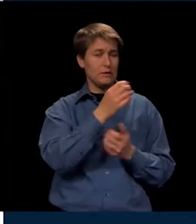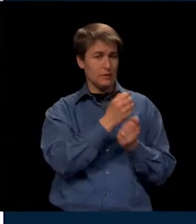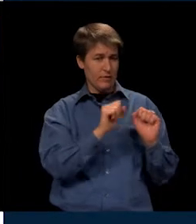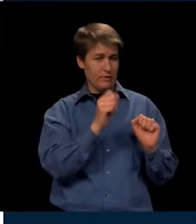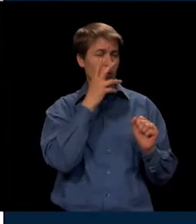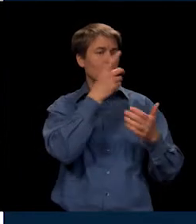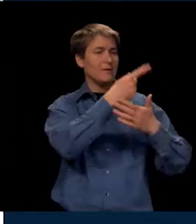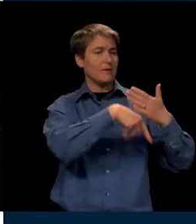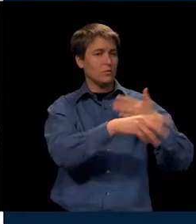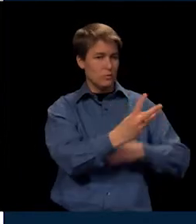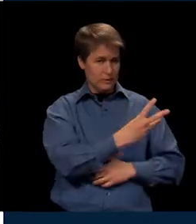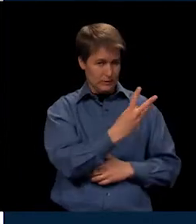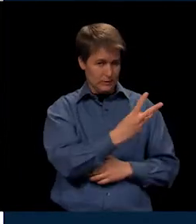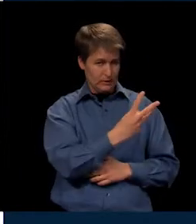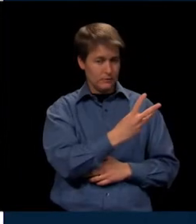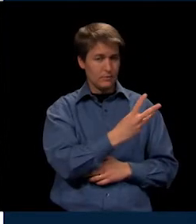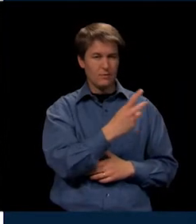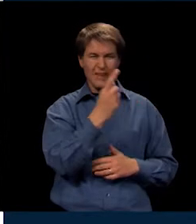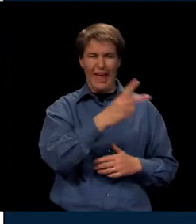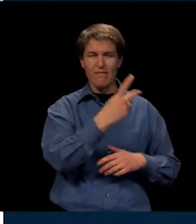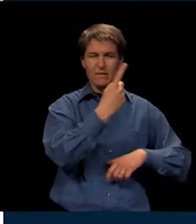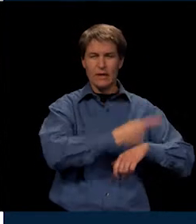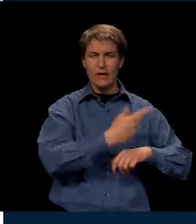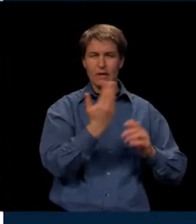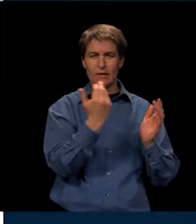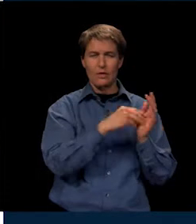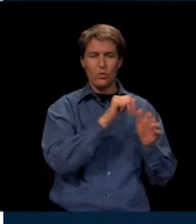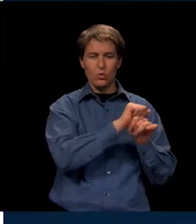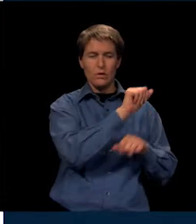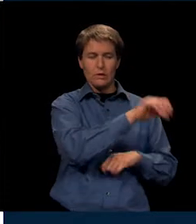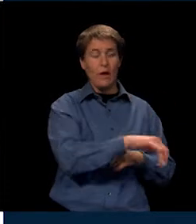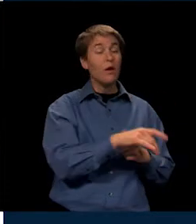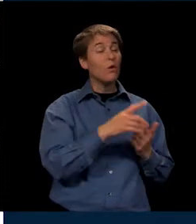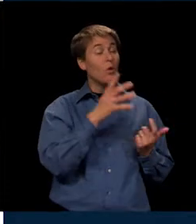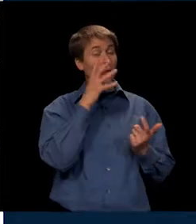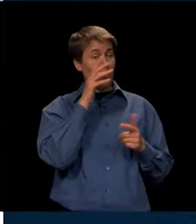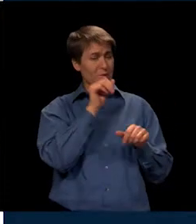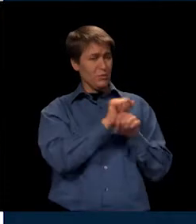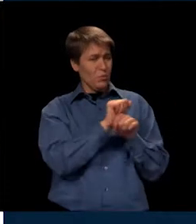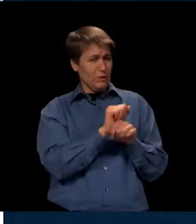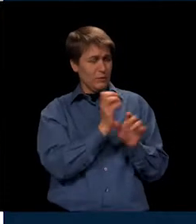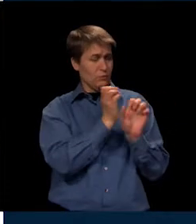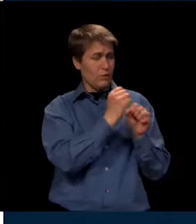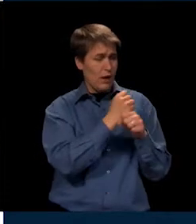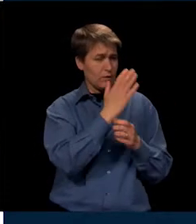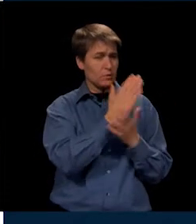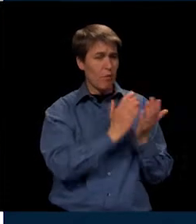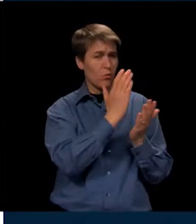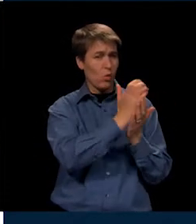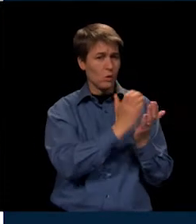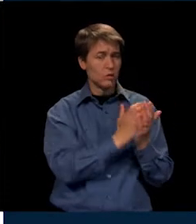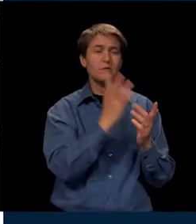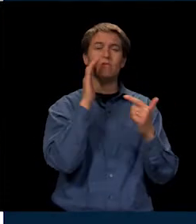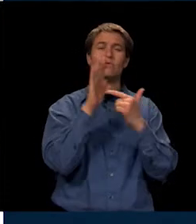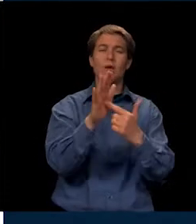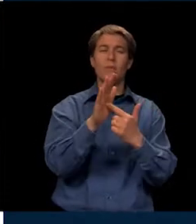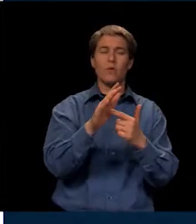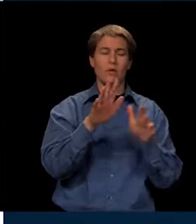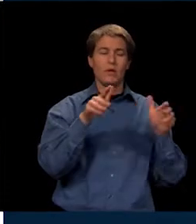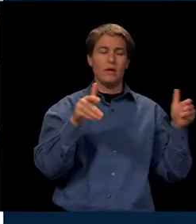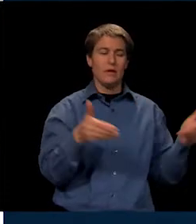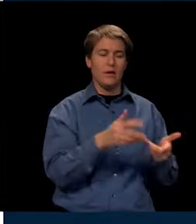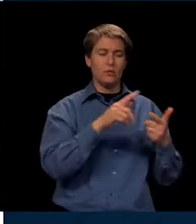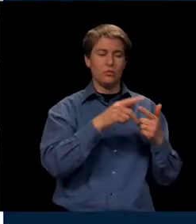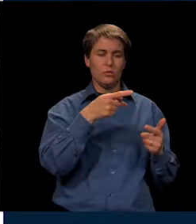next Wednesday. Half day, again, working on that. And we'll be working on creating some courses. For example, the introductory to public